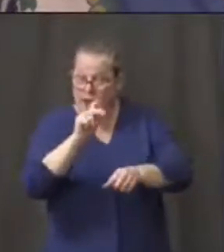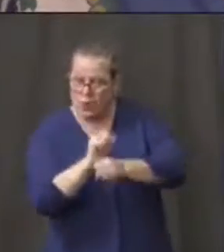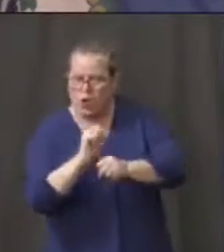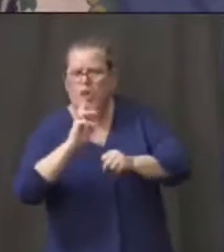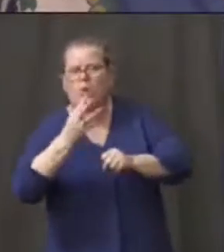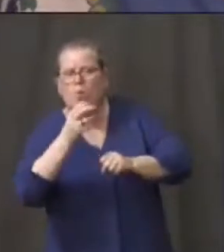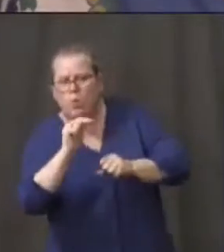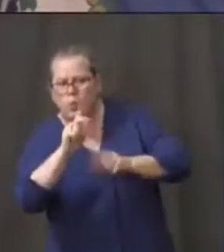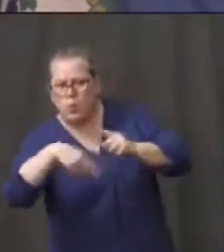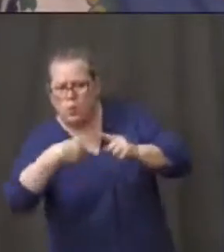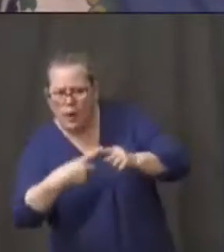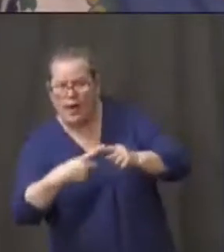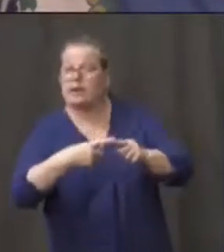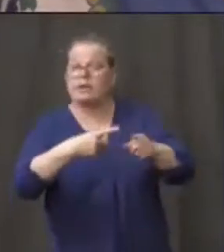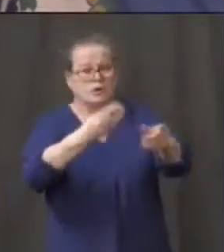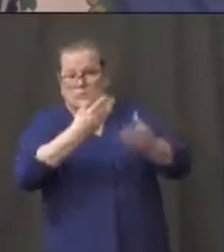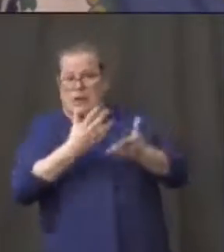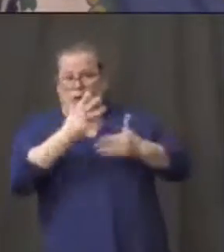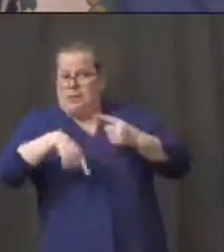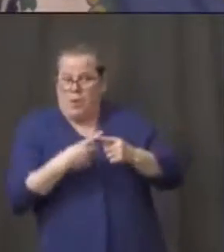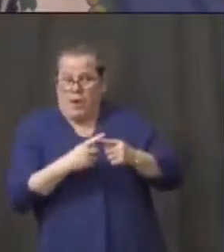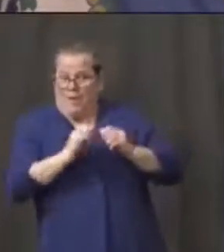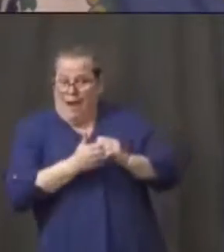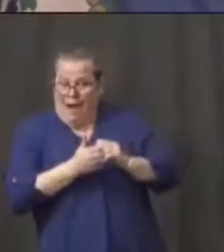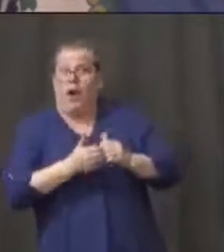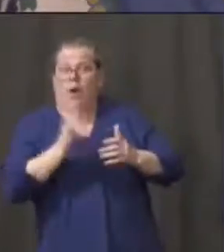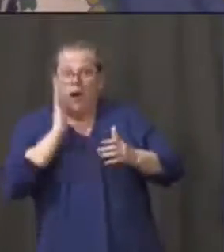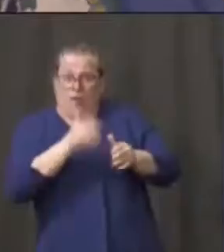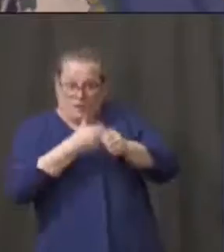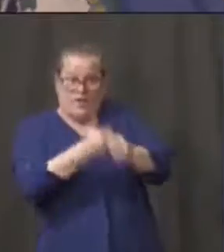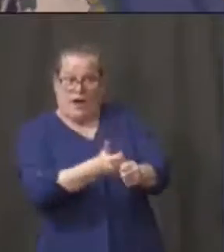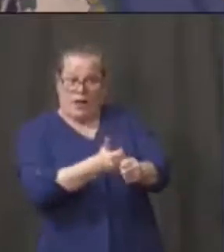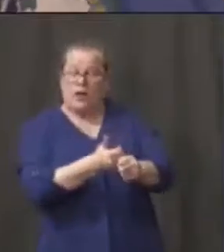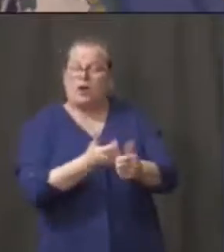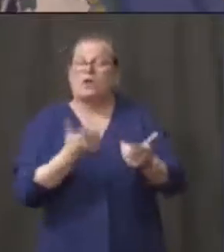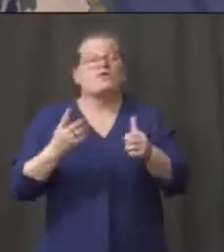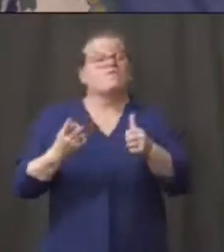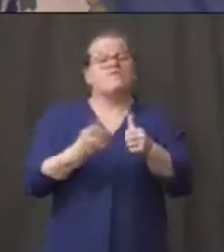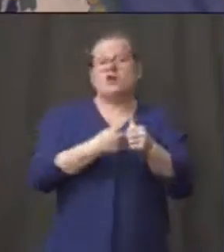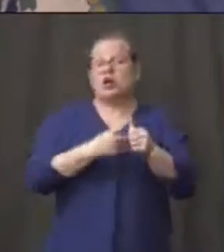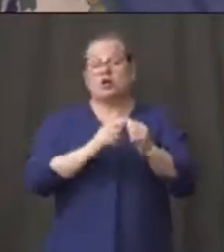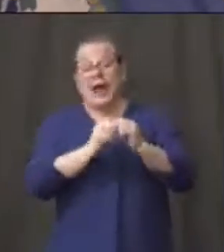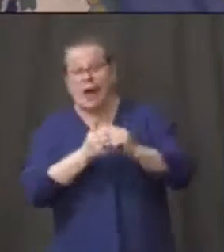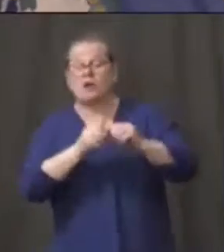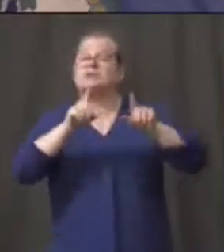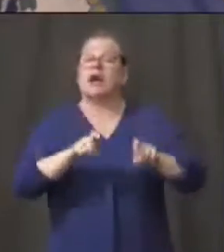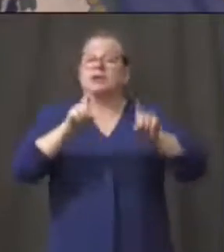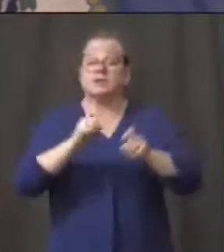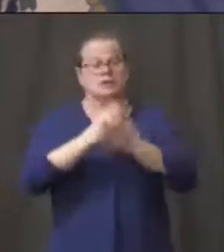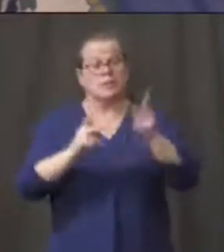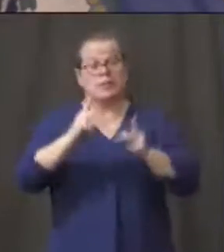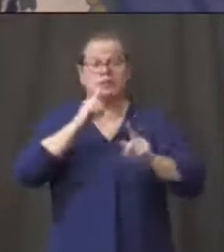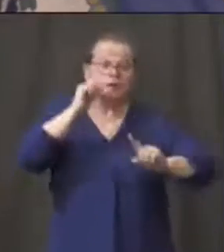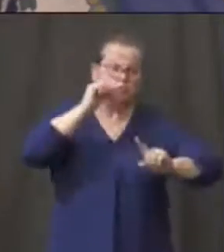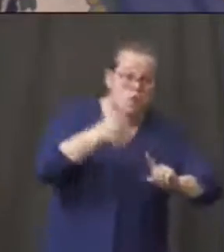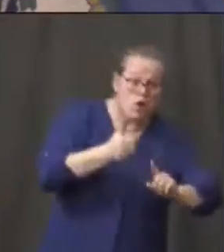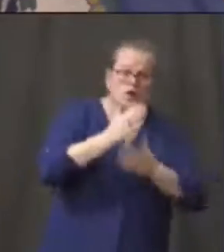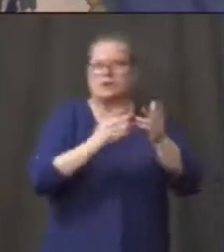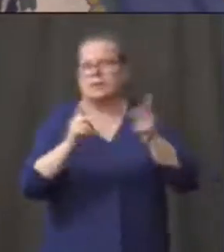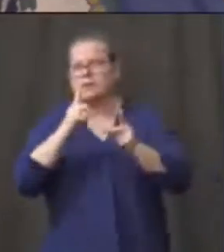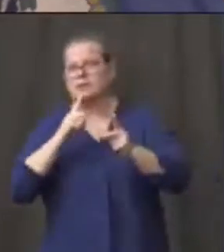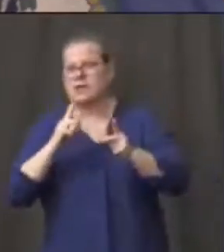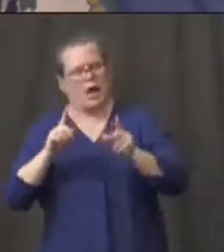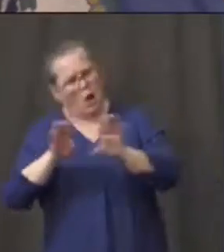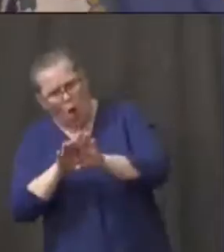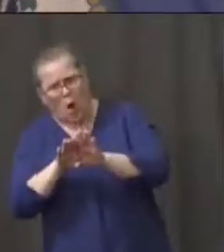testing. So, yep, I'm hearing a little bit of some folks saying, open it up tomorrow. I'm hearing other people say, lock it down. I think